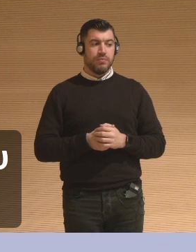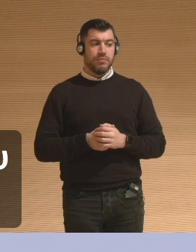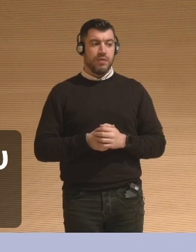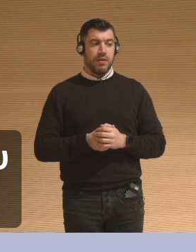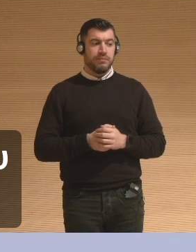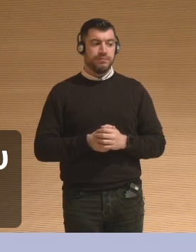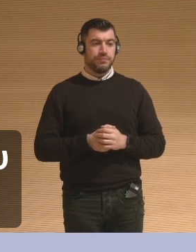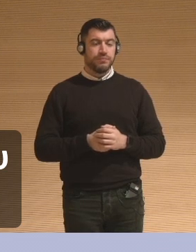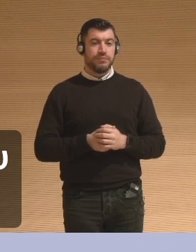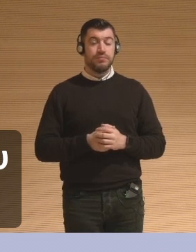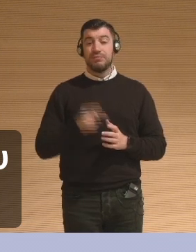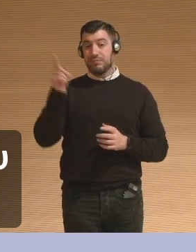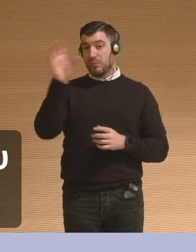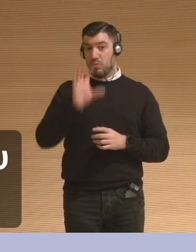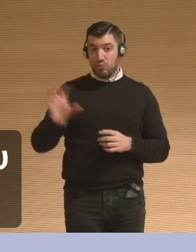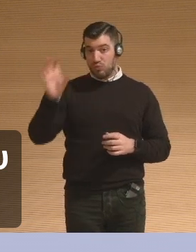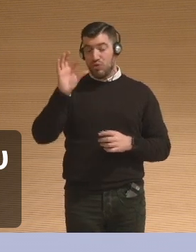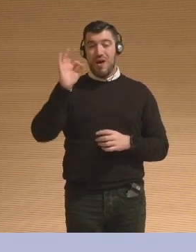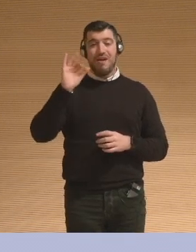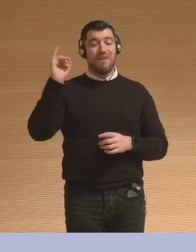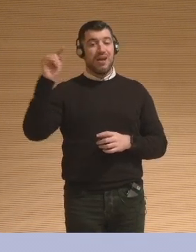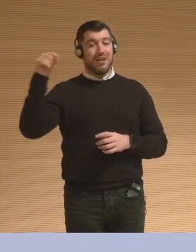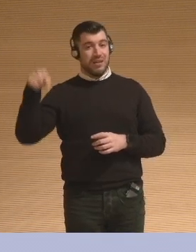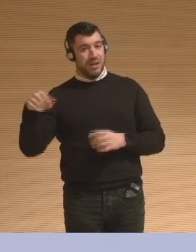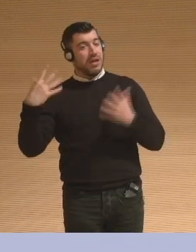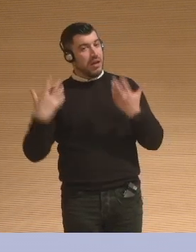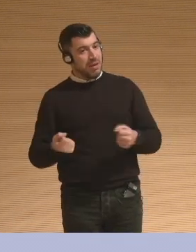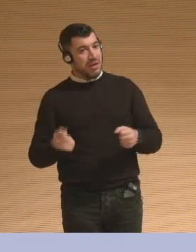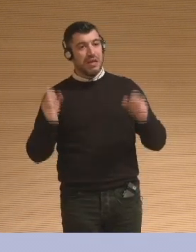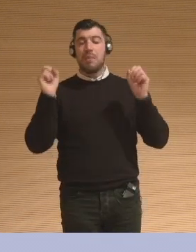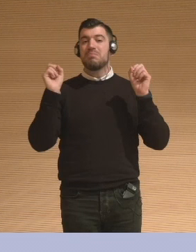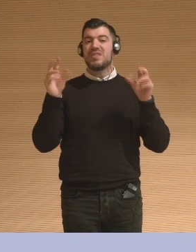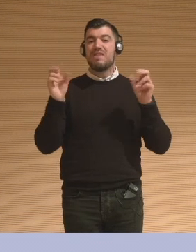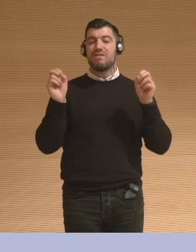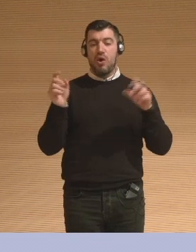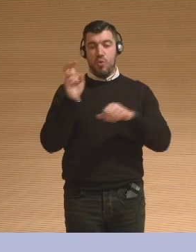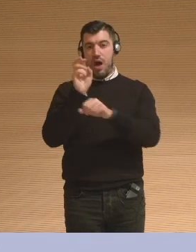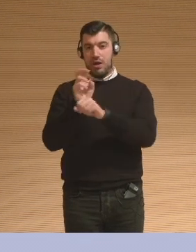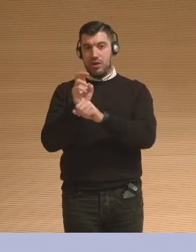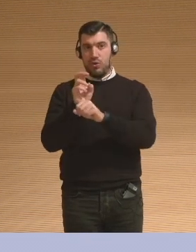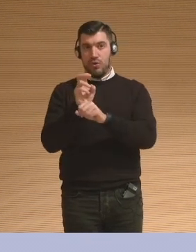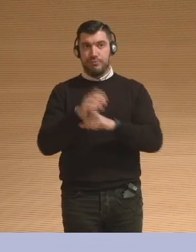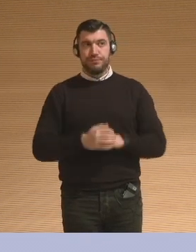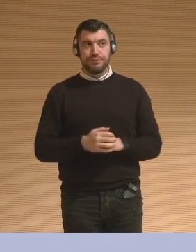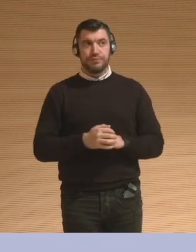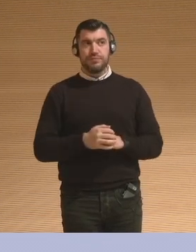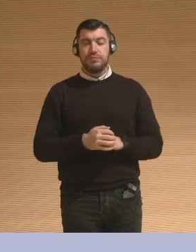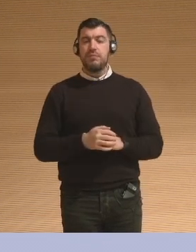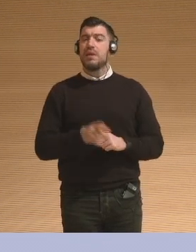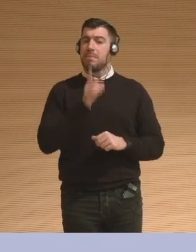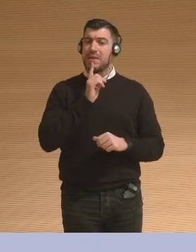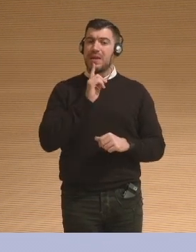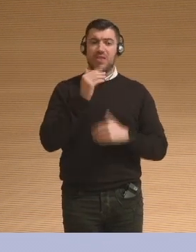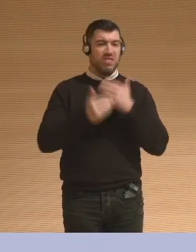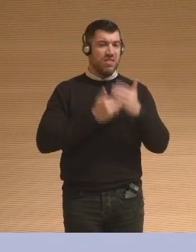could donate a photograph of an item of clothing. Giving and receiving. People would look at the stitch work and the